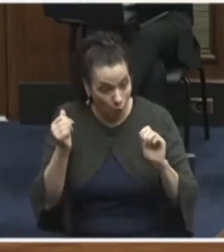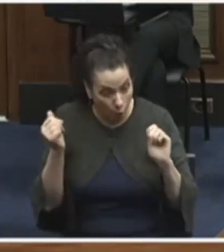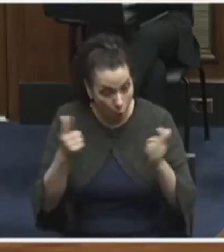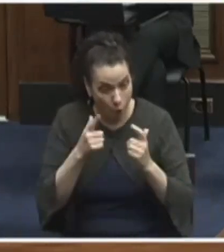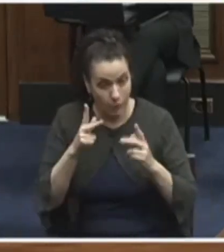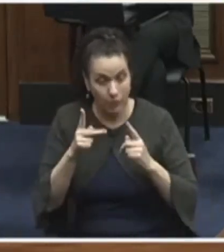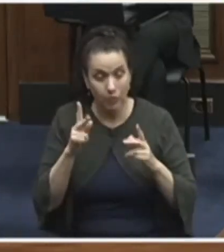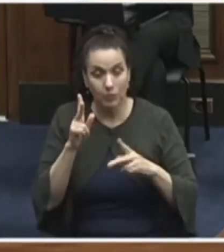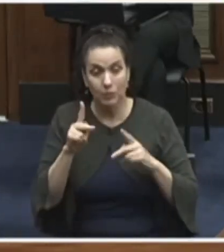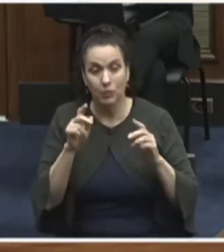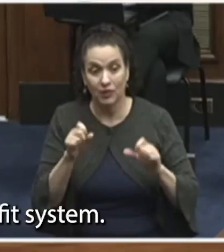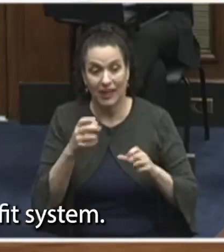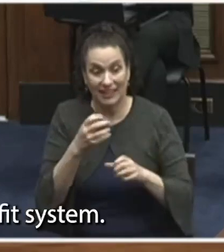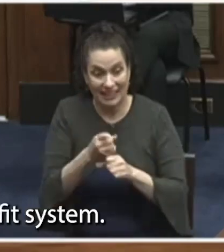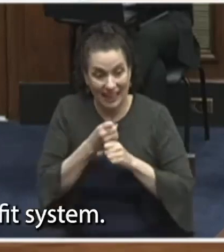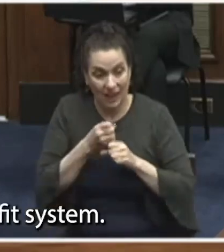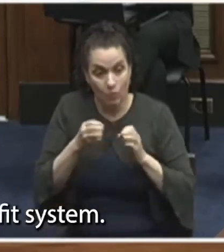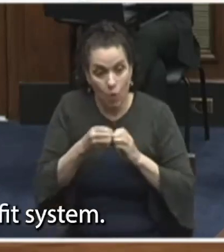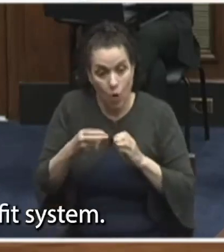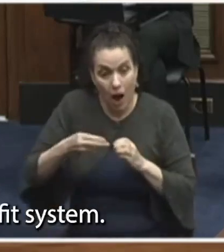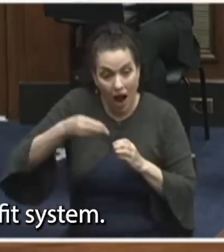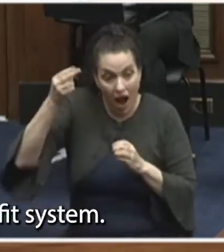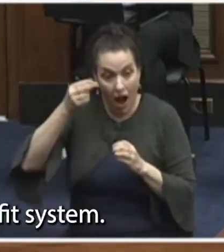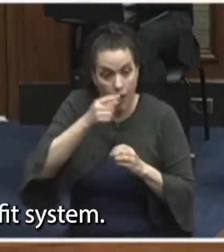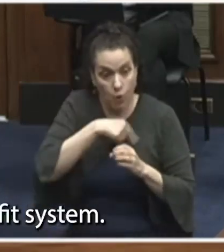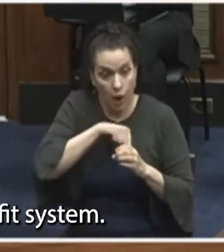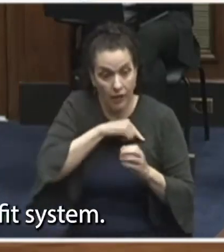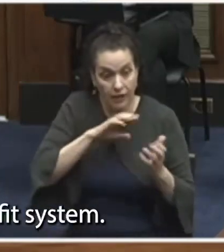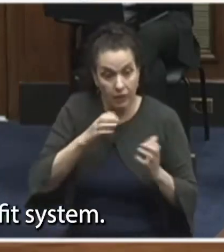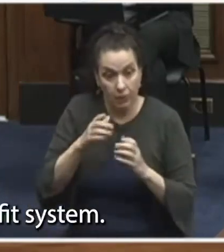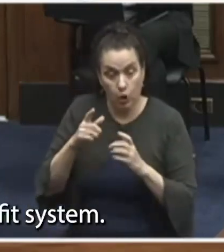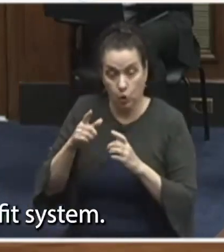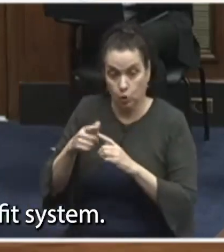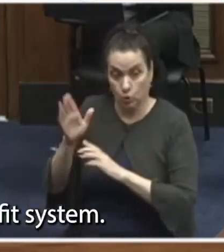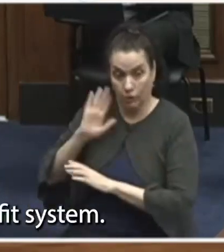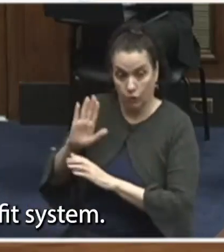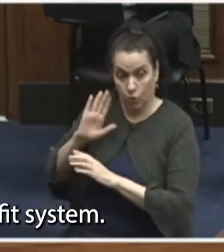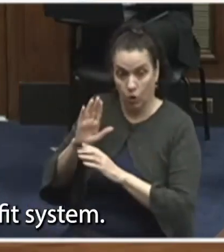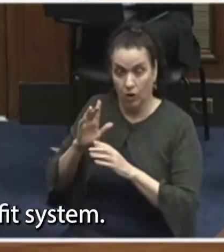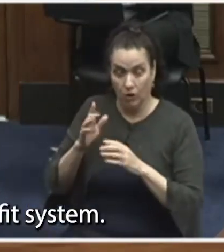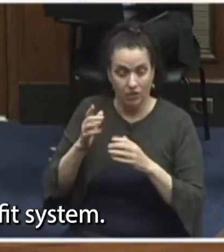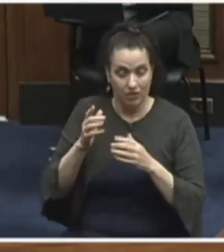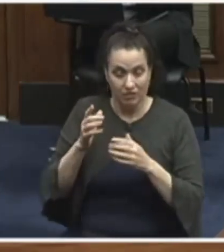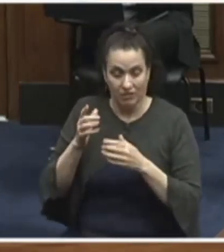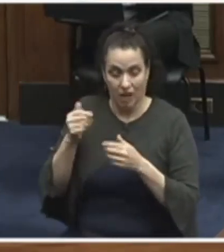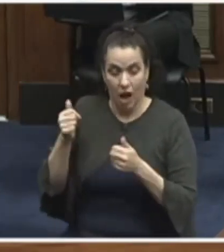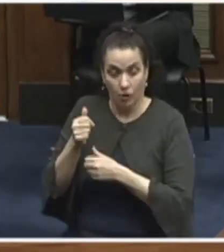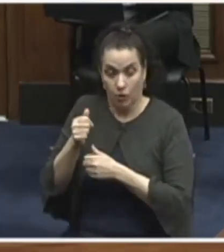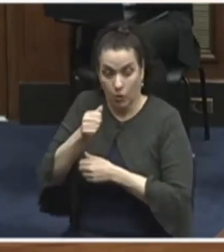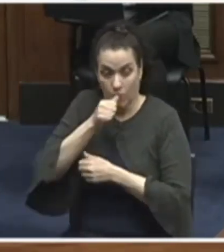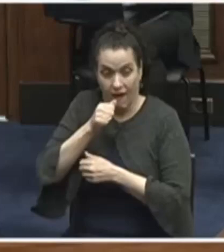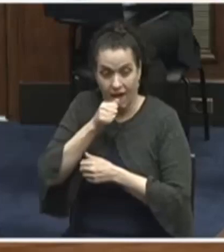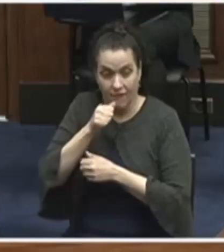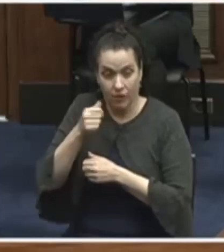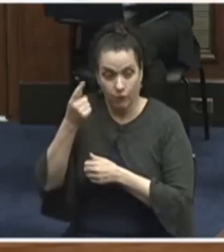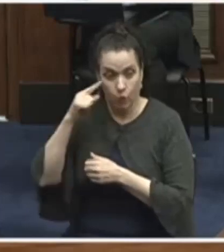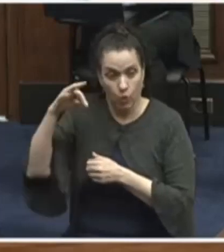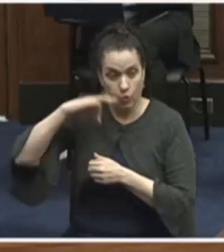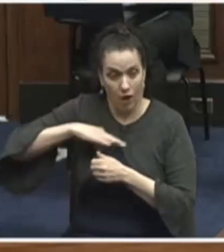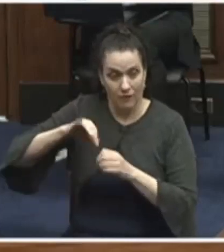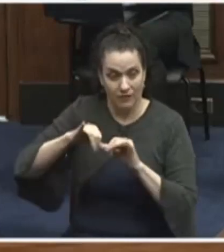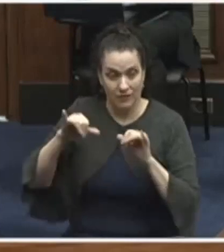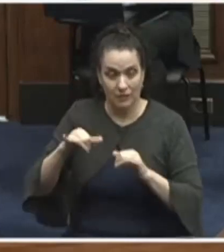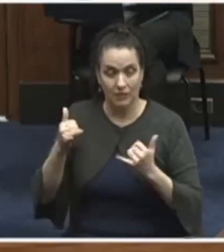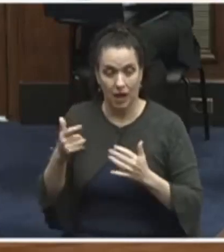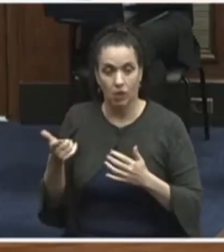can get higher quality care than they ever could under our current privatized for-profit system. And with that, I yield back to the